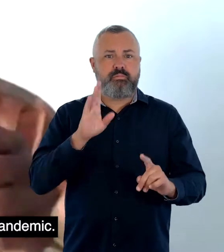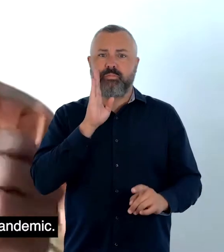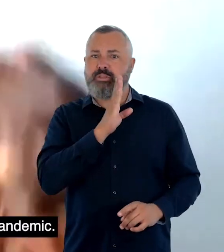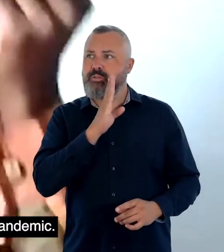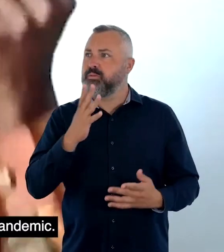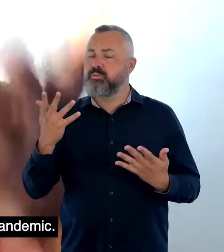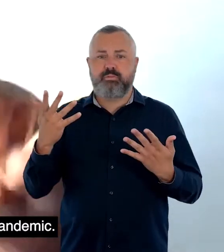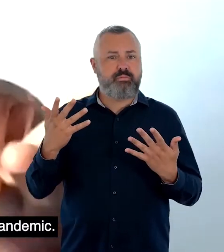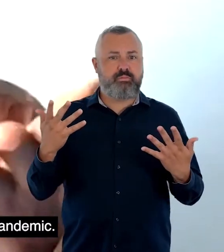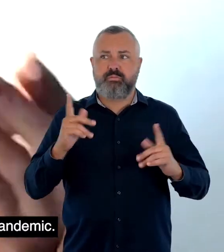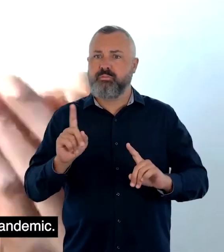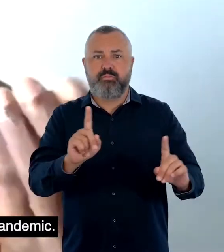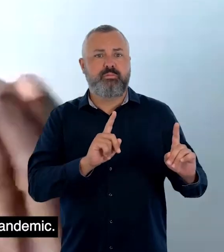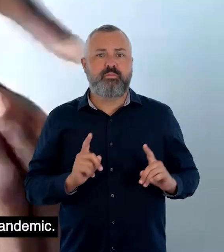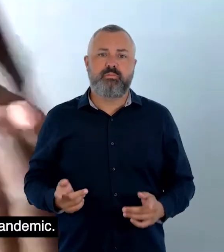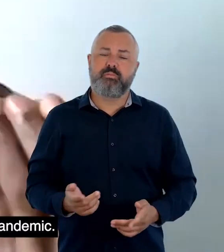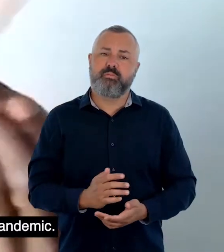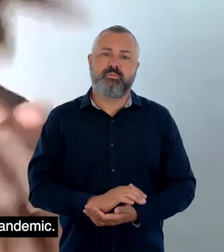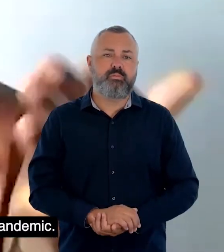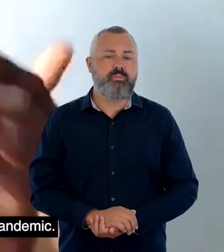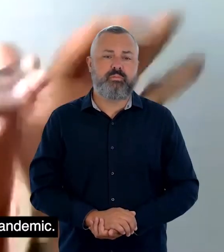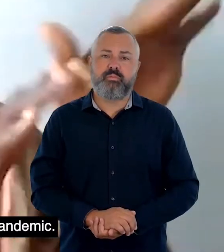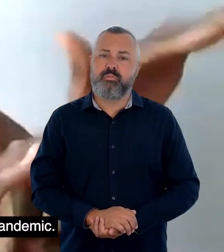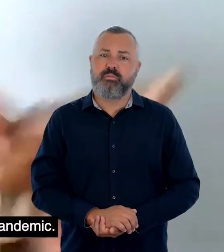information sharing around the COVID-19 pandemic.